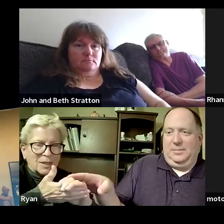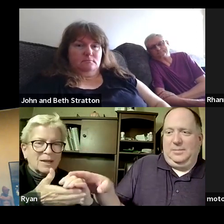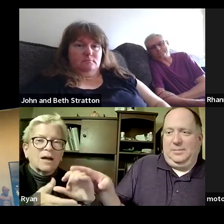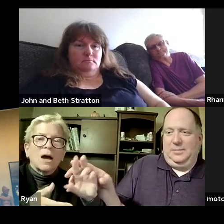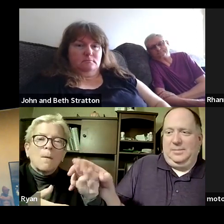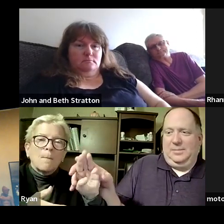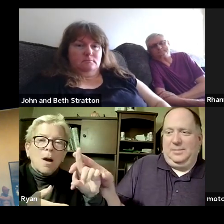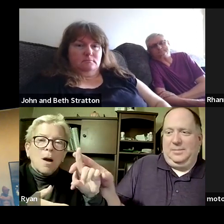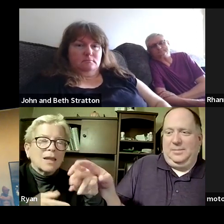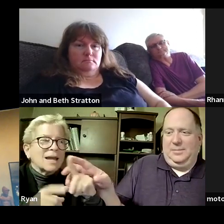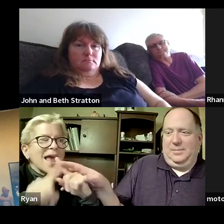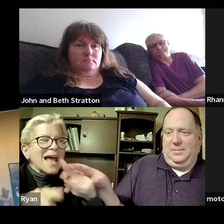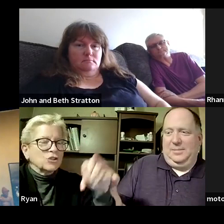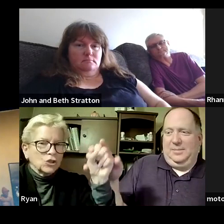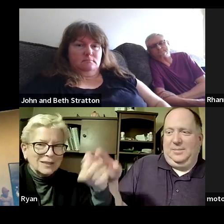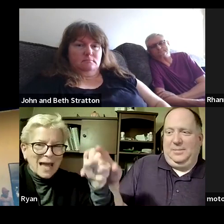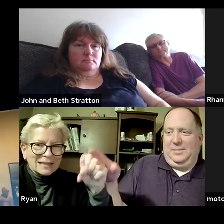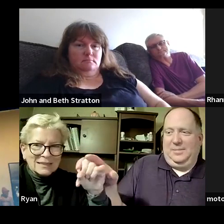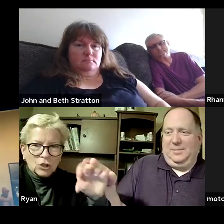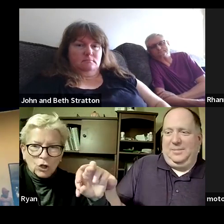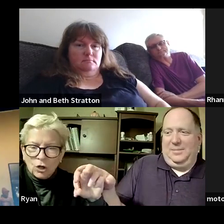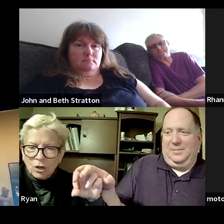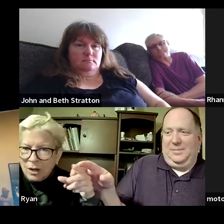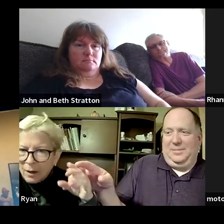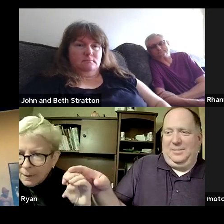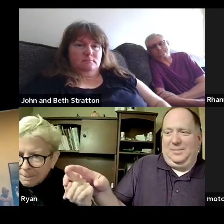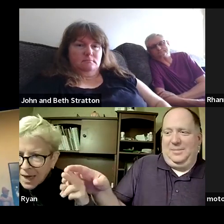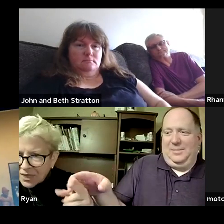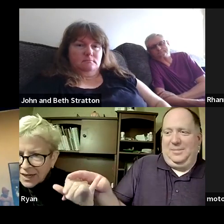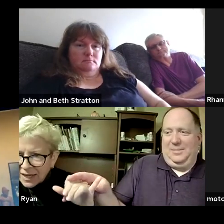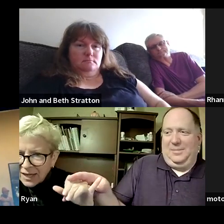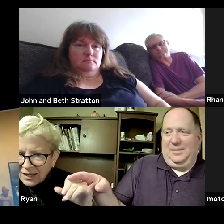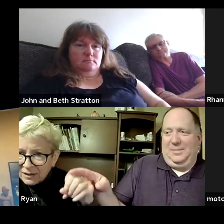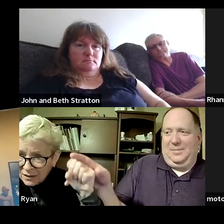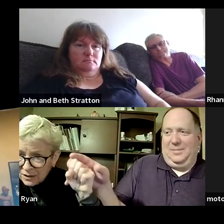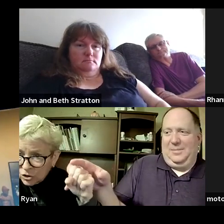perfect okay bethany you heard yes yes sir